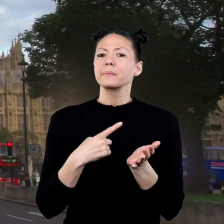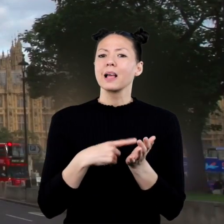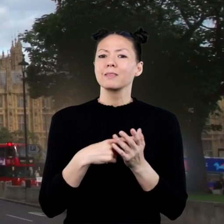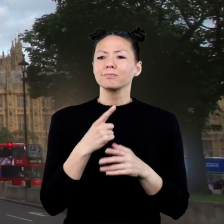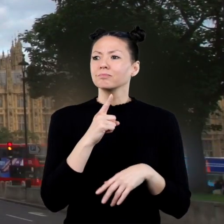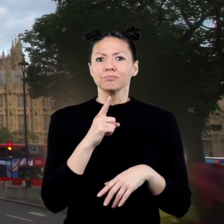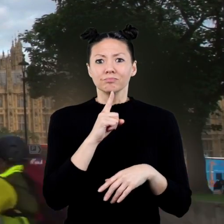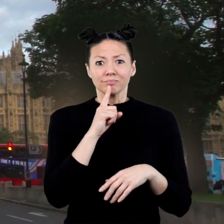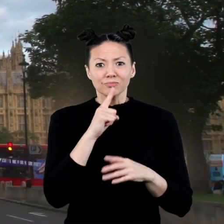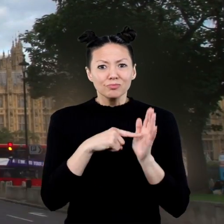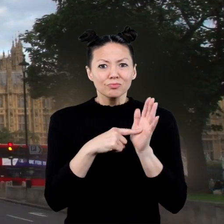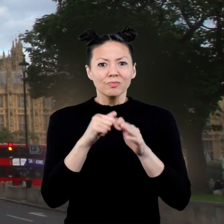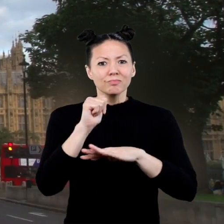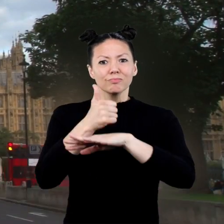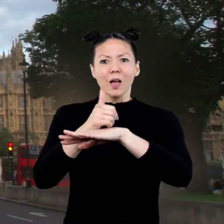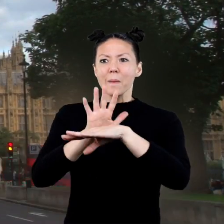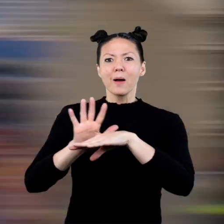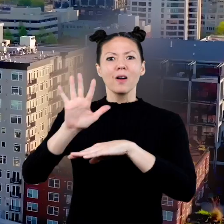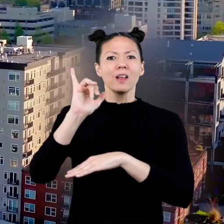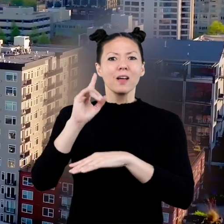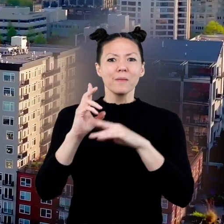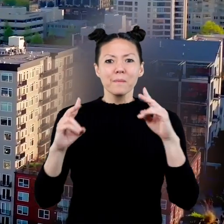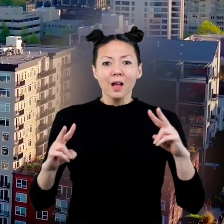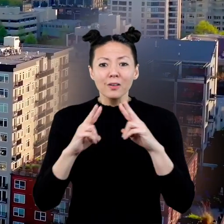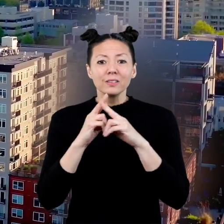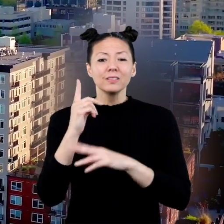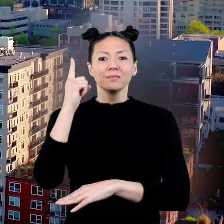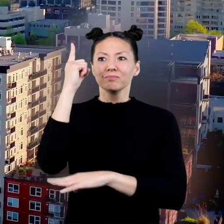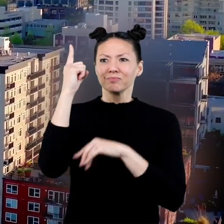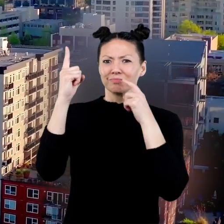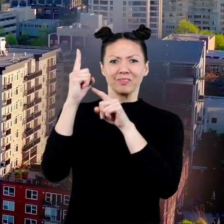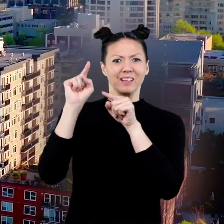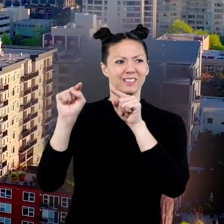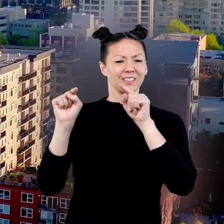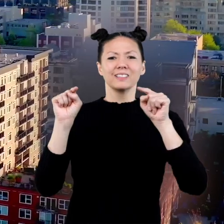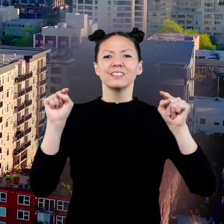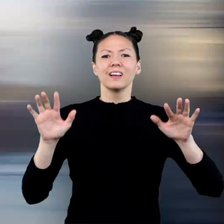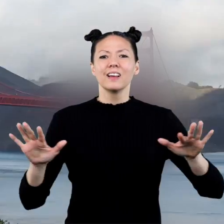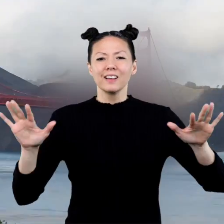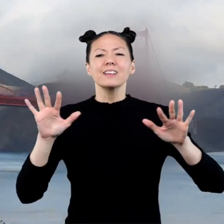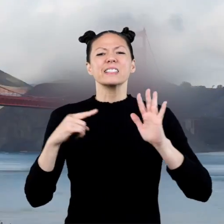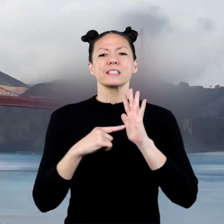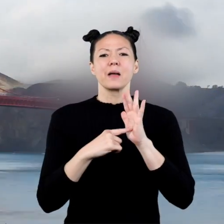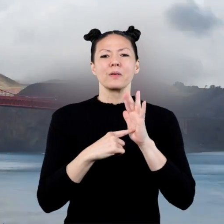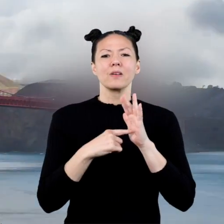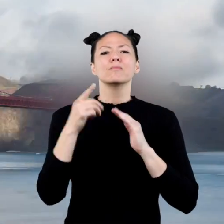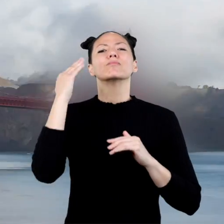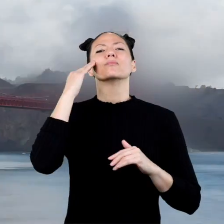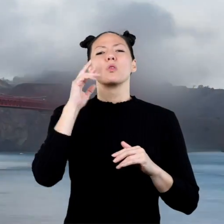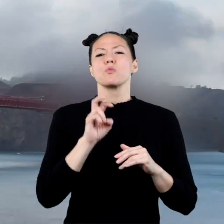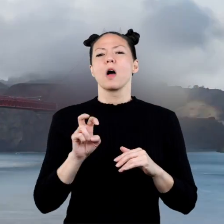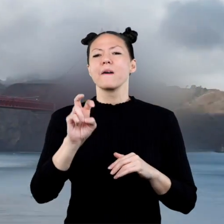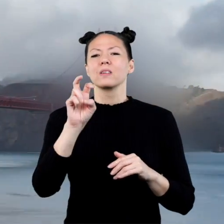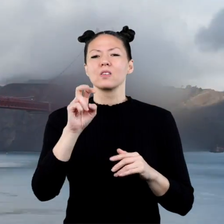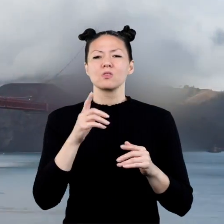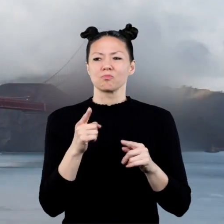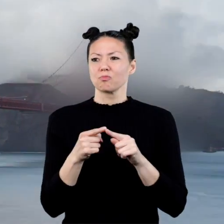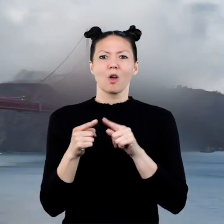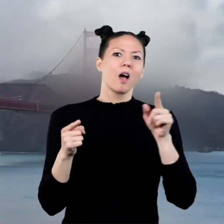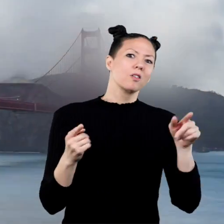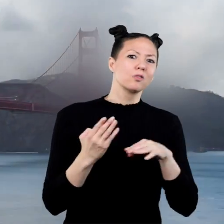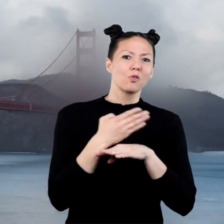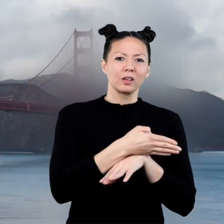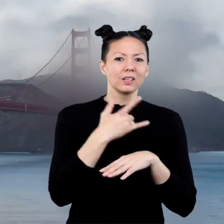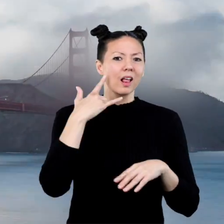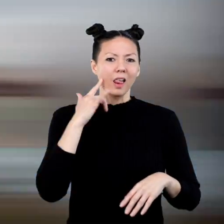Sometimes certain landmarks can also help you know the direction you are heading. For example, if you are traveling across